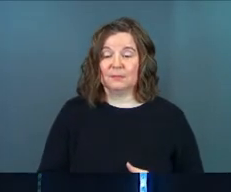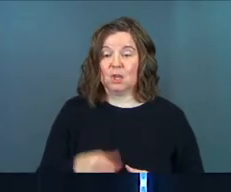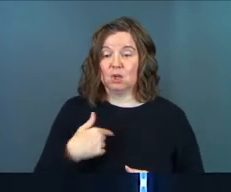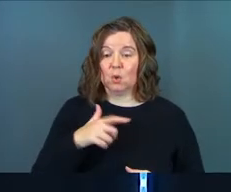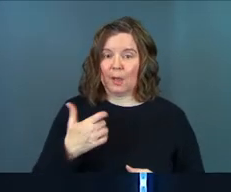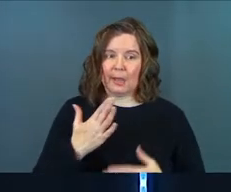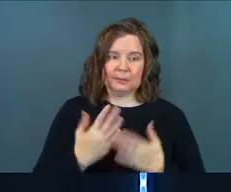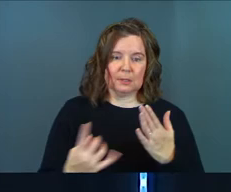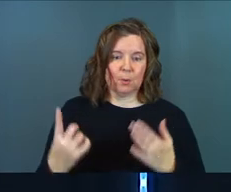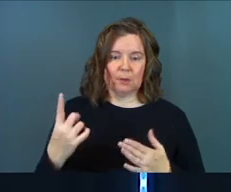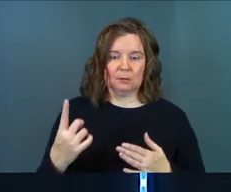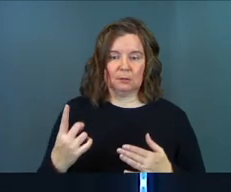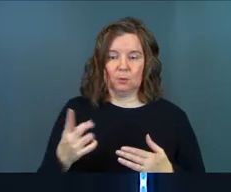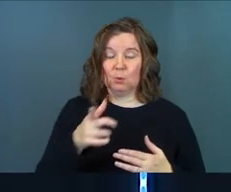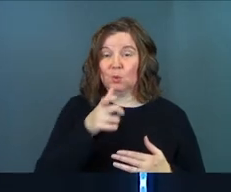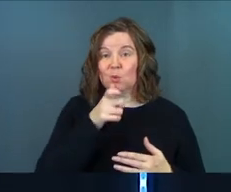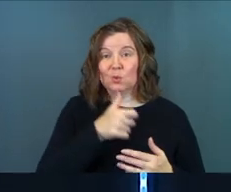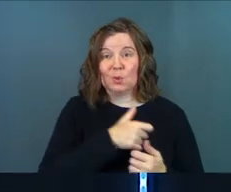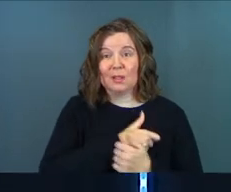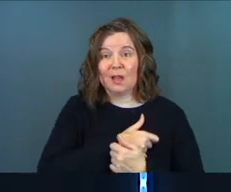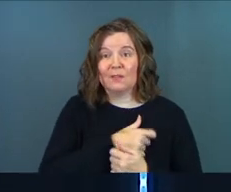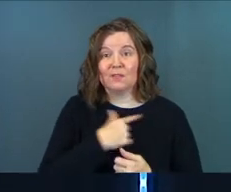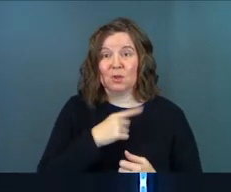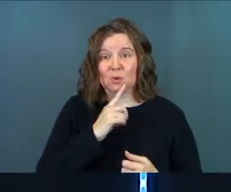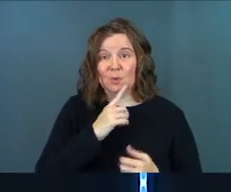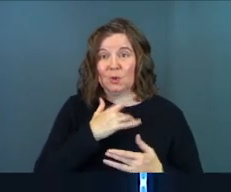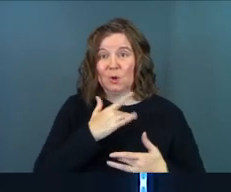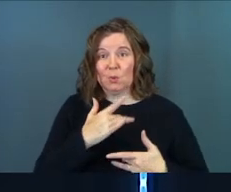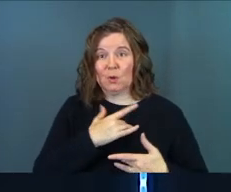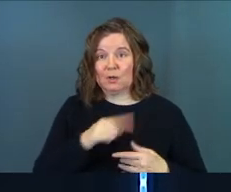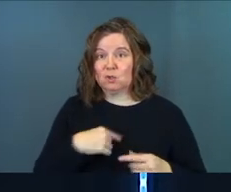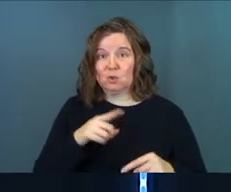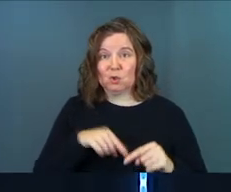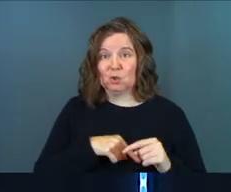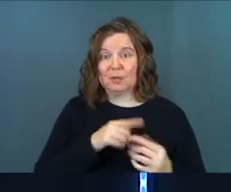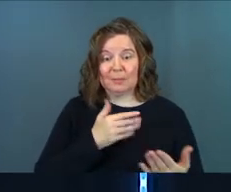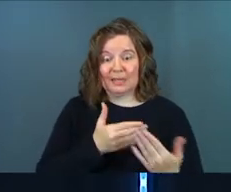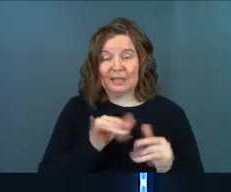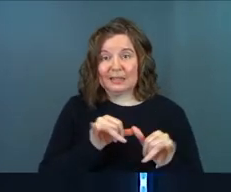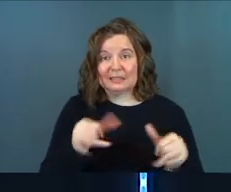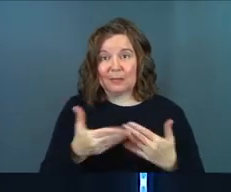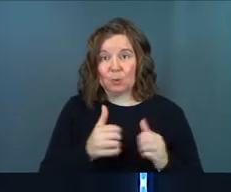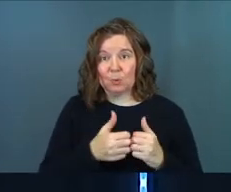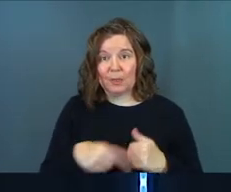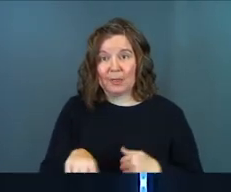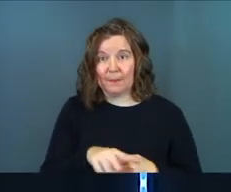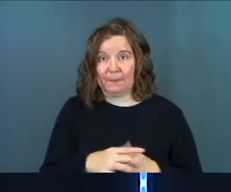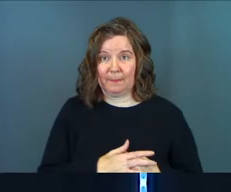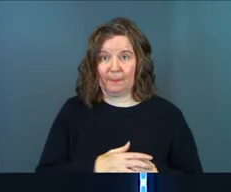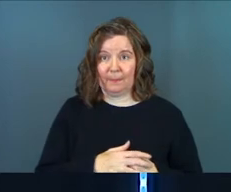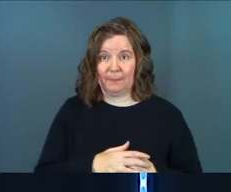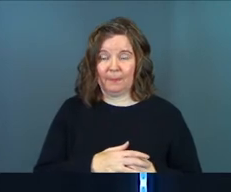And you had someone who you loved, and you were worried about, and you could not be in the same room with them.